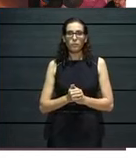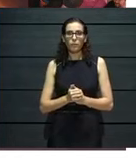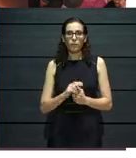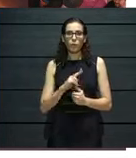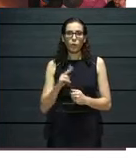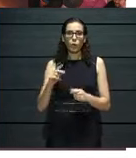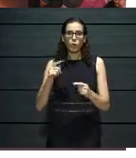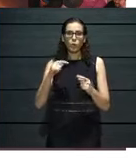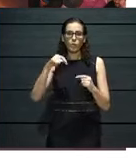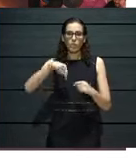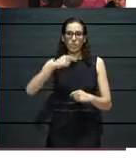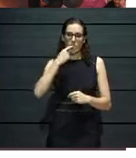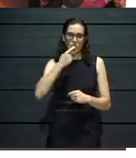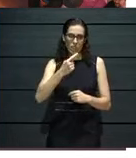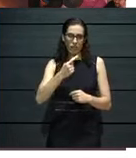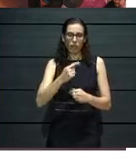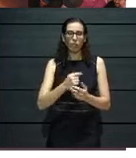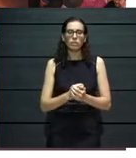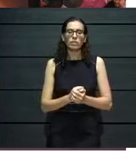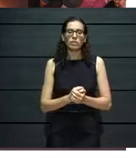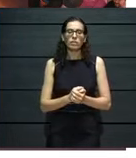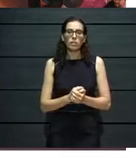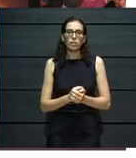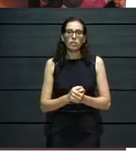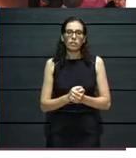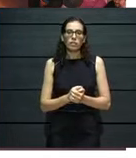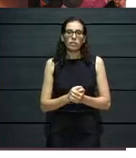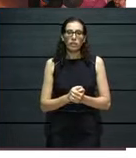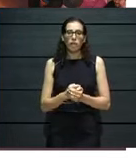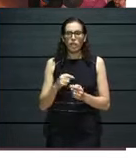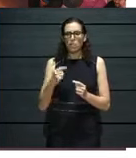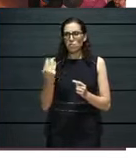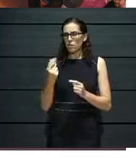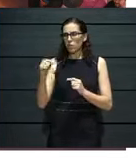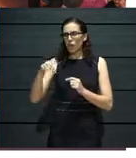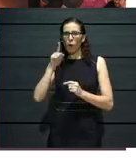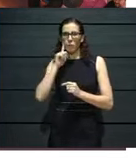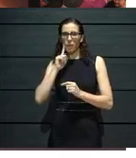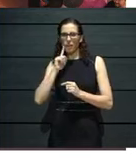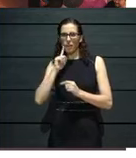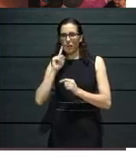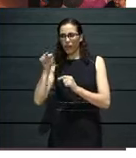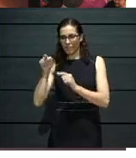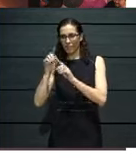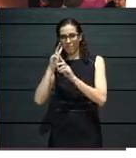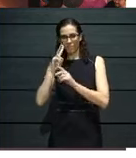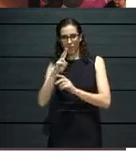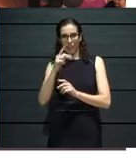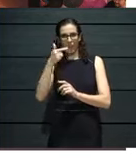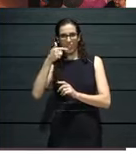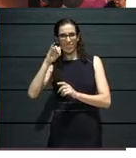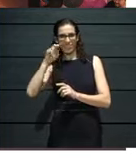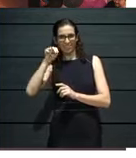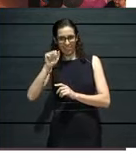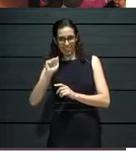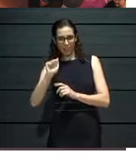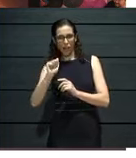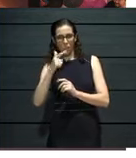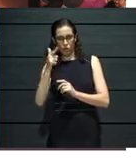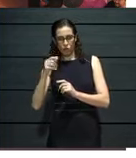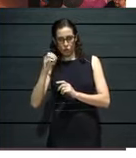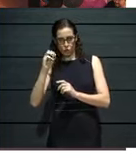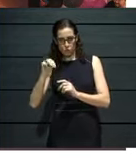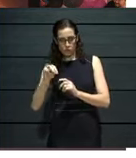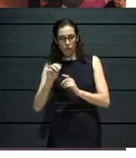off two projects. And I think Tina's present on Zoom. The first project is called Away from the Comfort Zone.